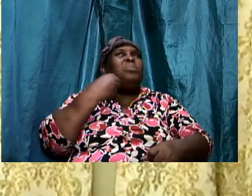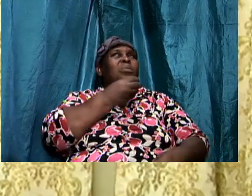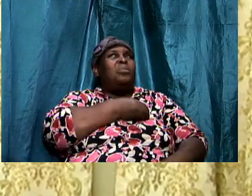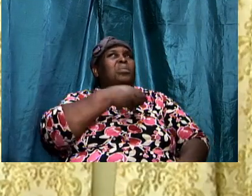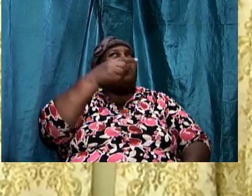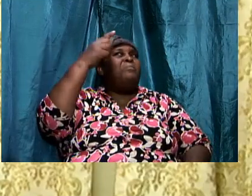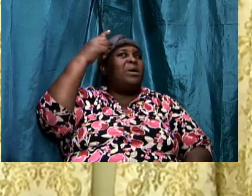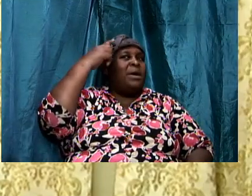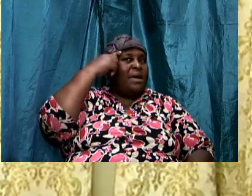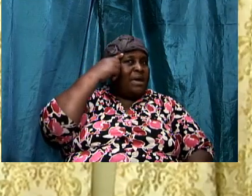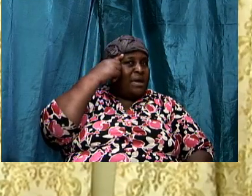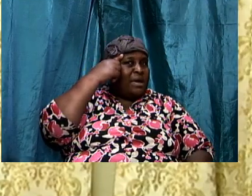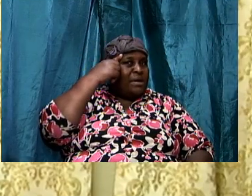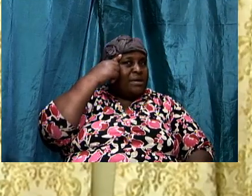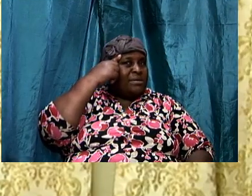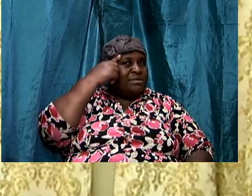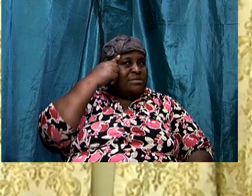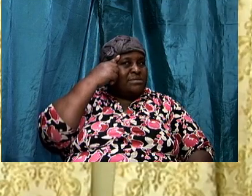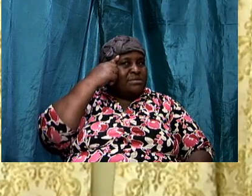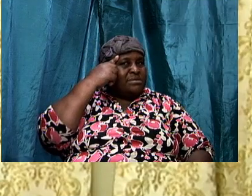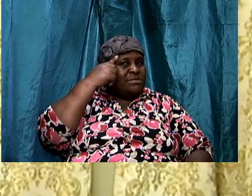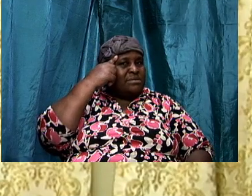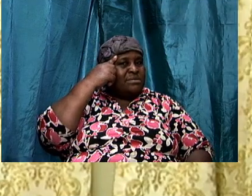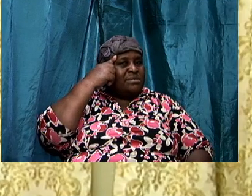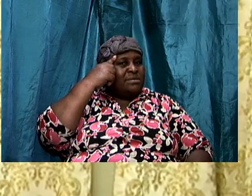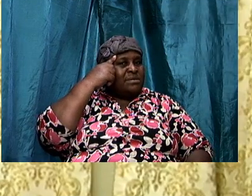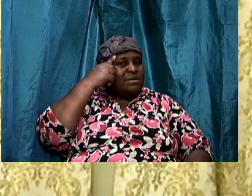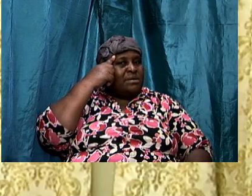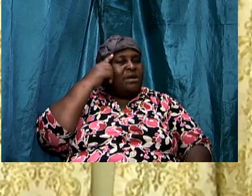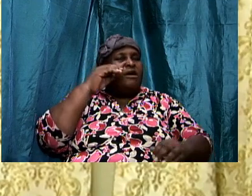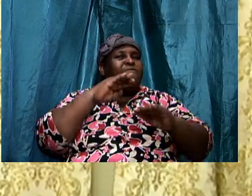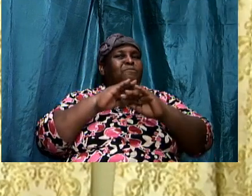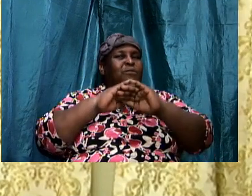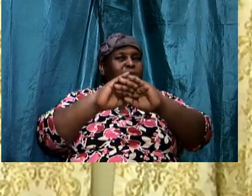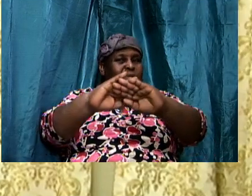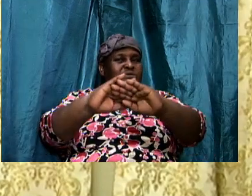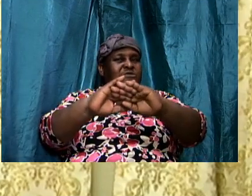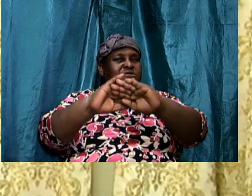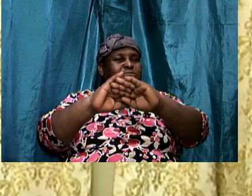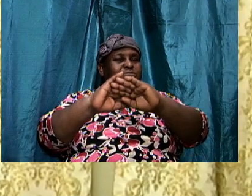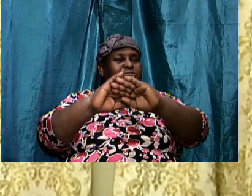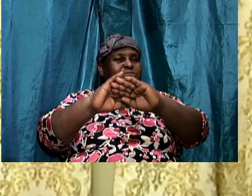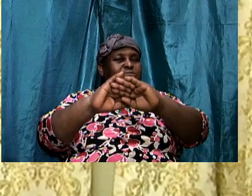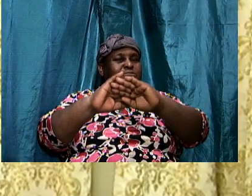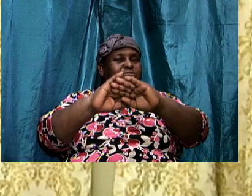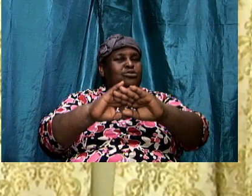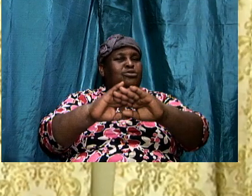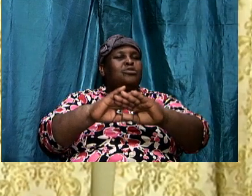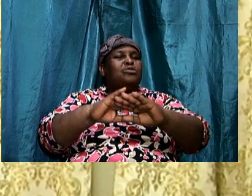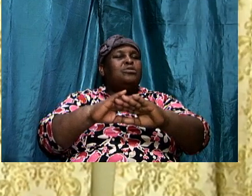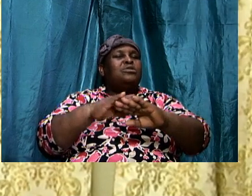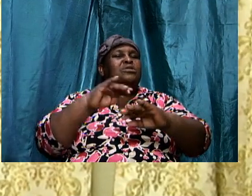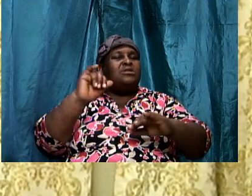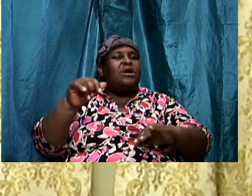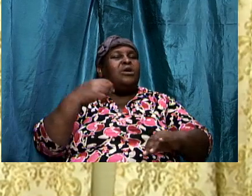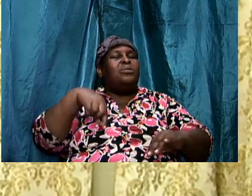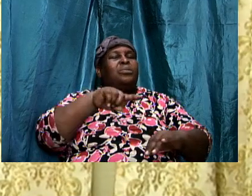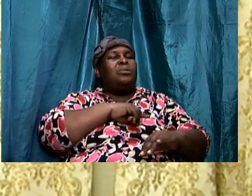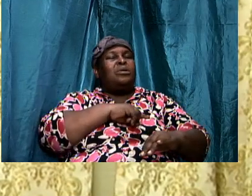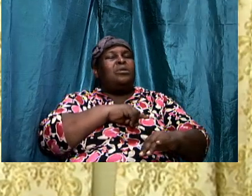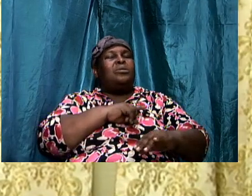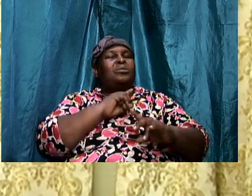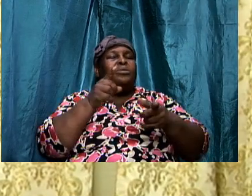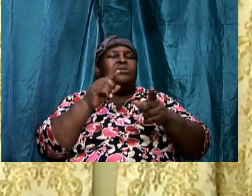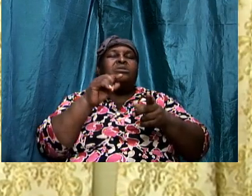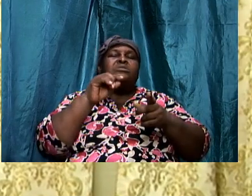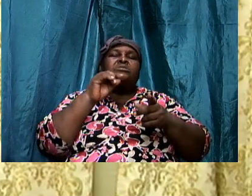we declare. And decide. That we are going to be. Students of the word. And if